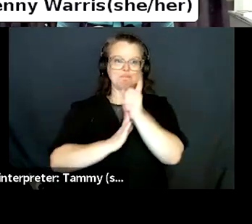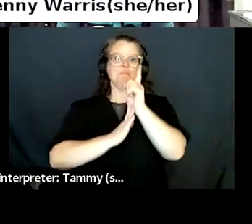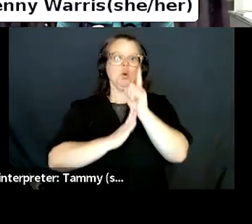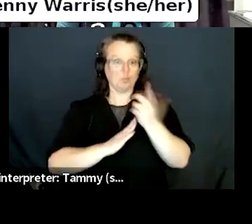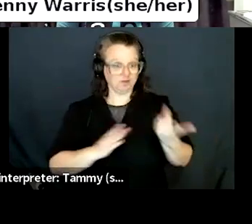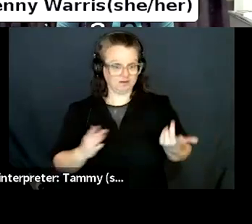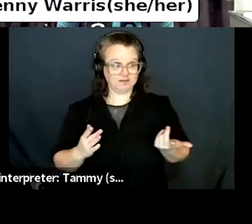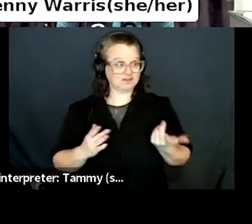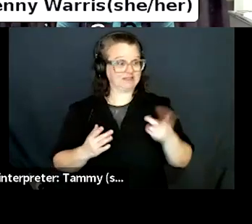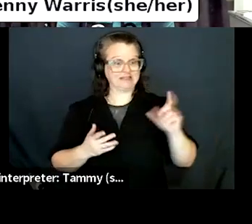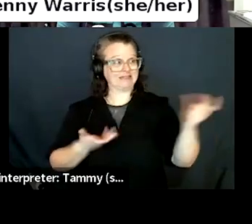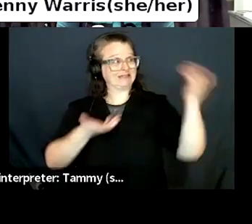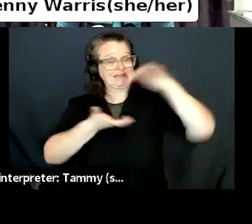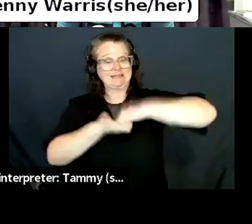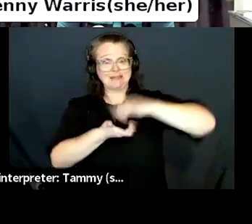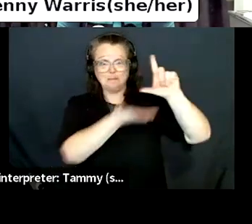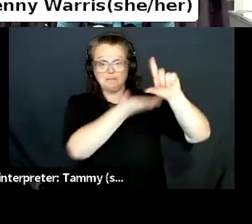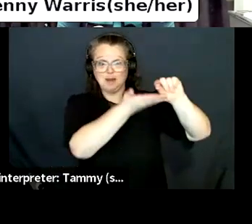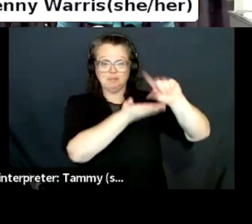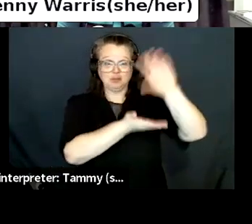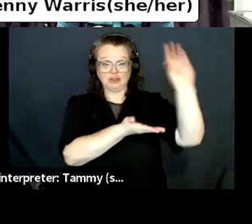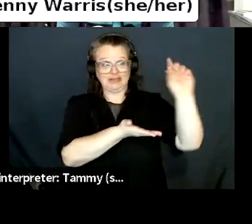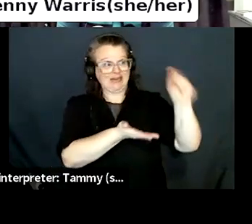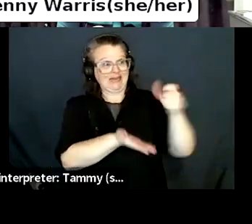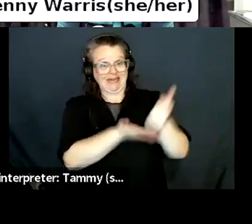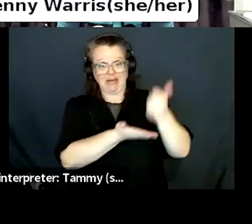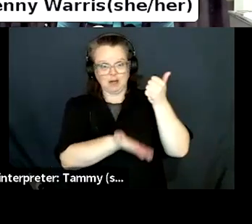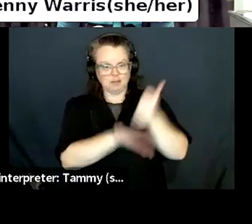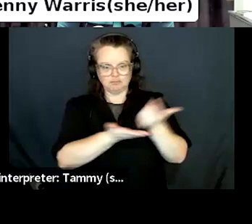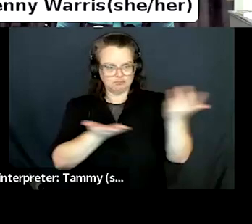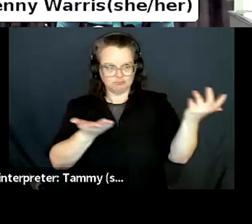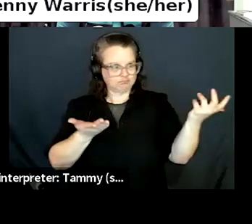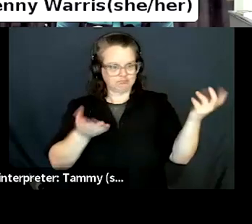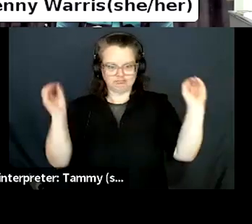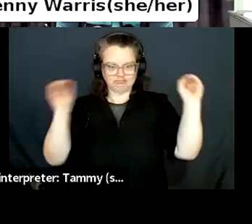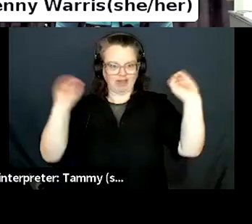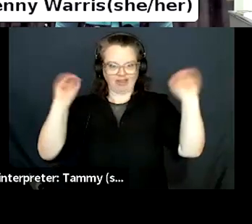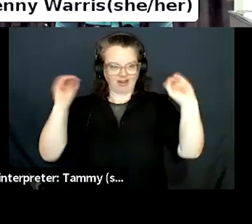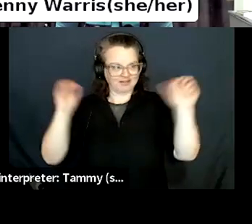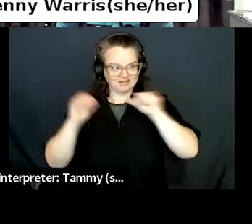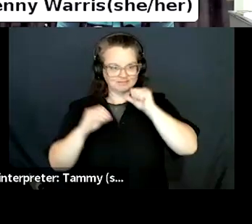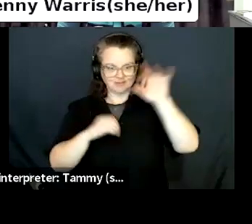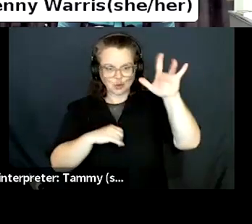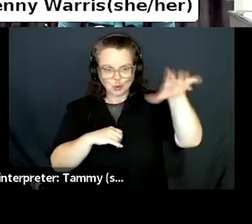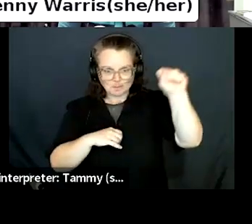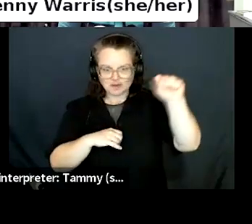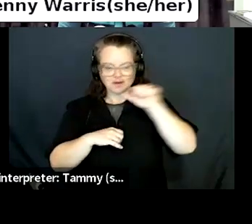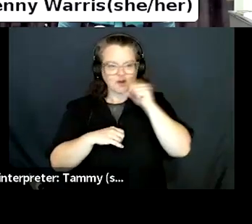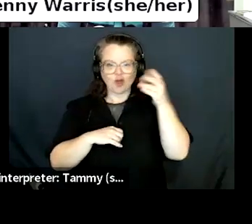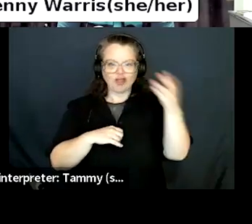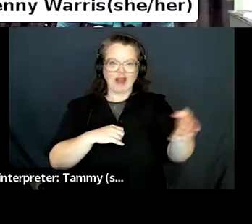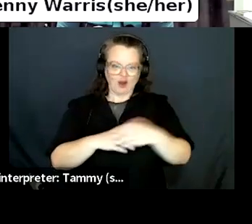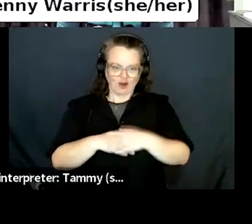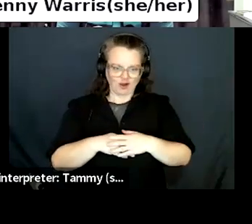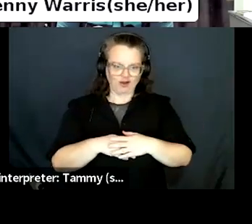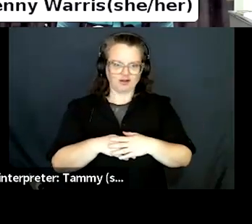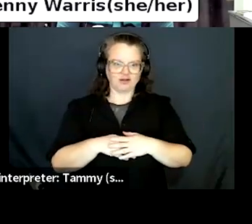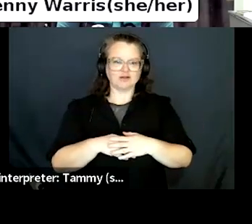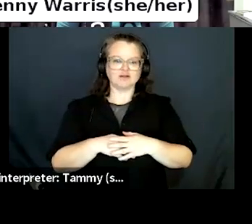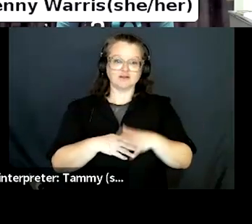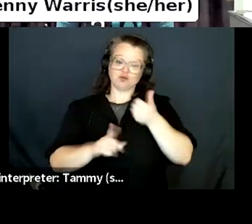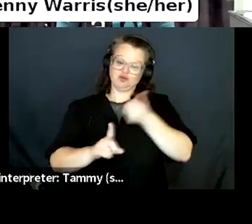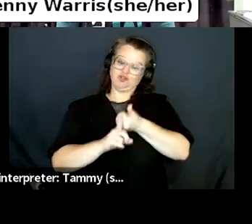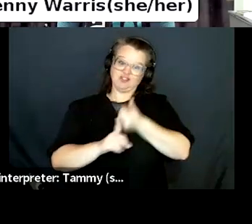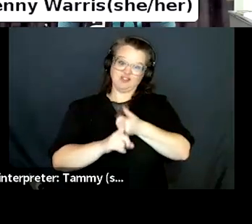guys as well. It's just, the support isn't there until the reps recognize you and you're up and running and you're